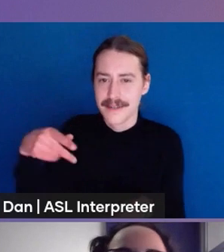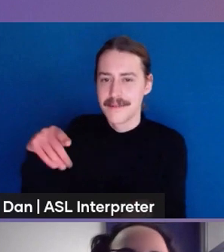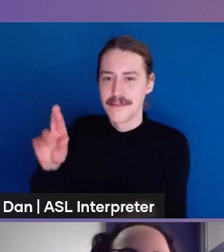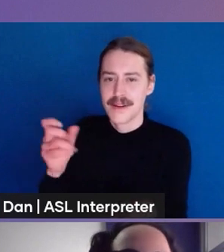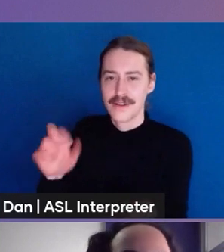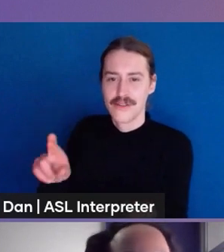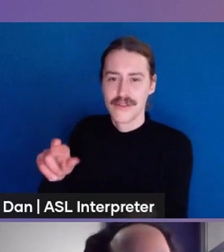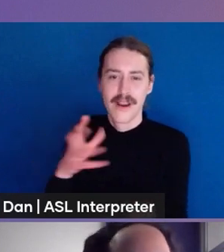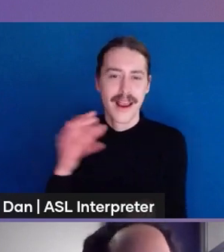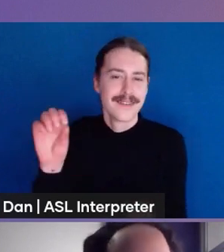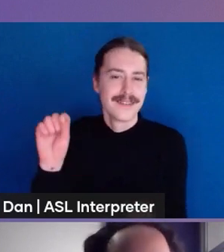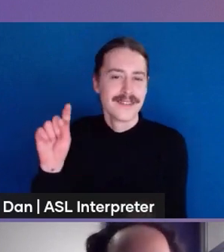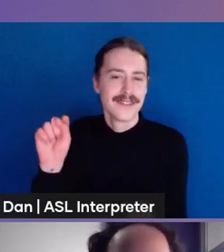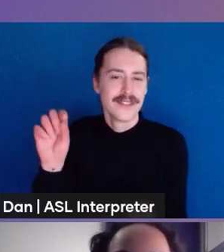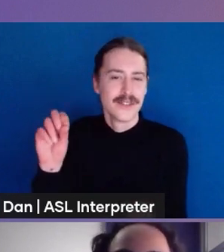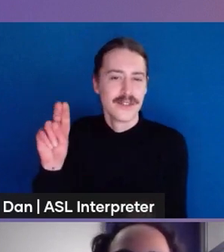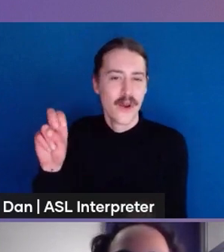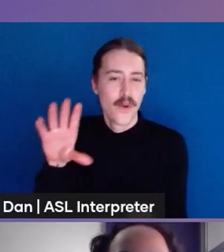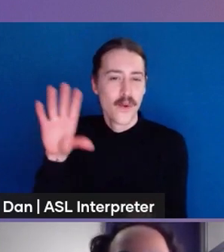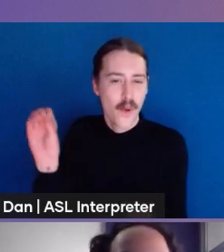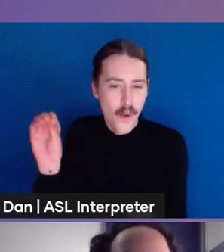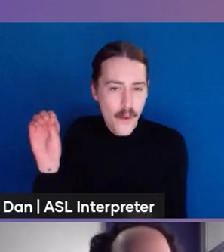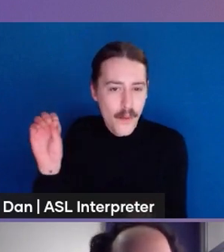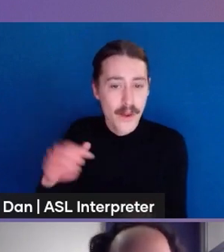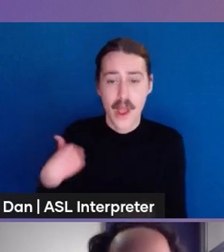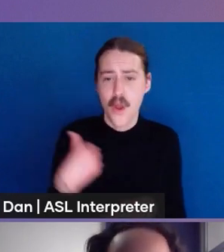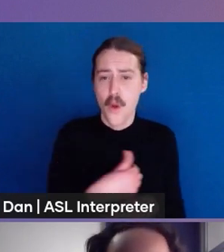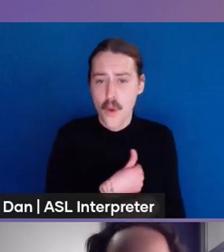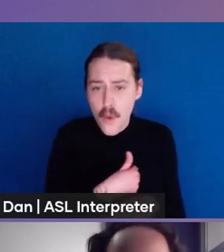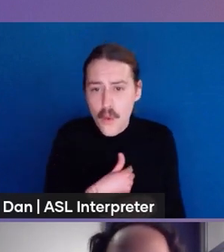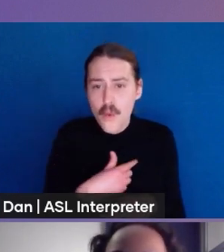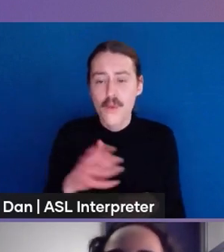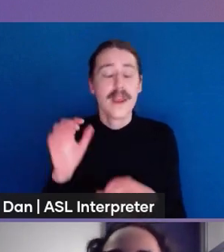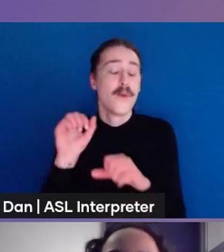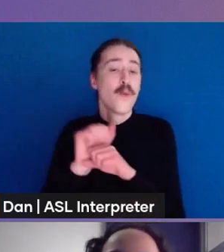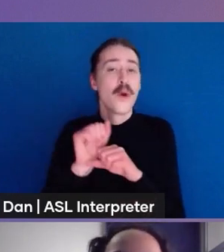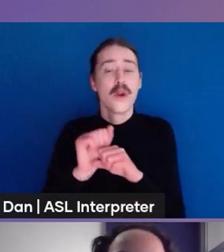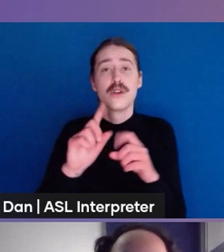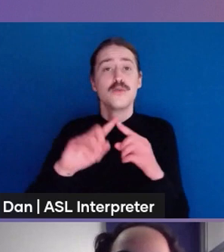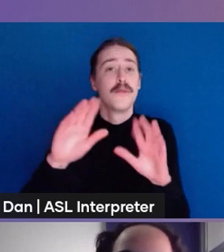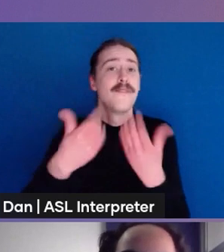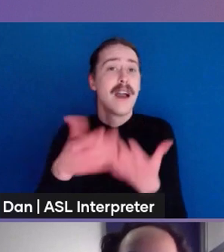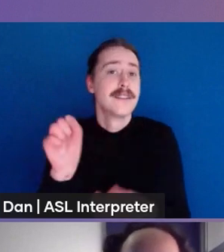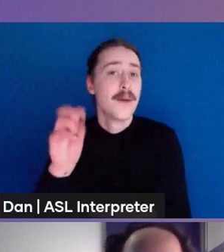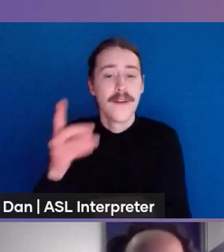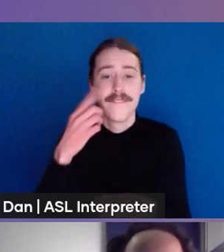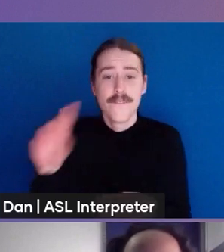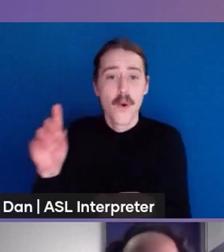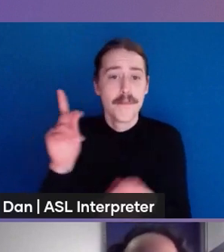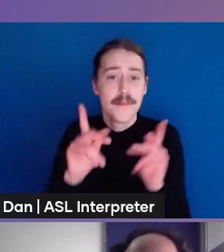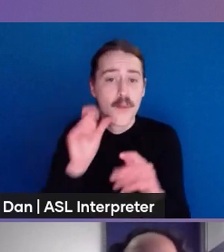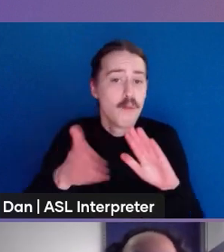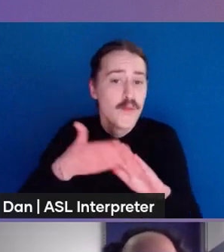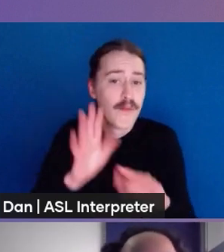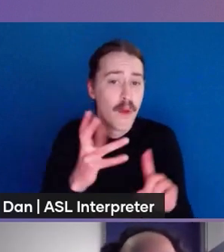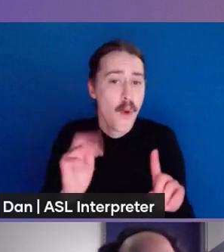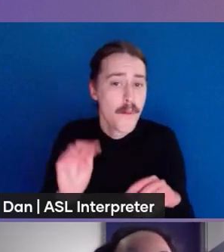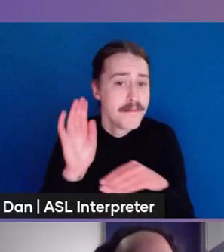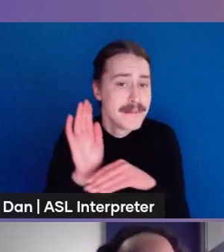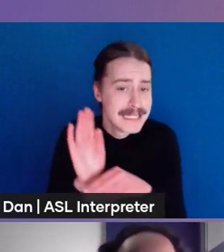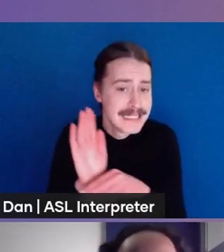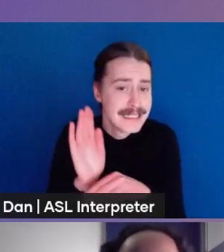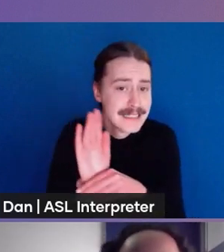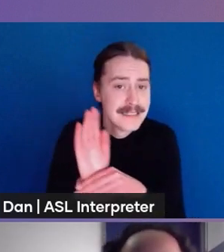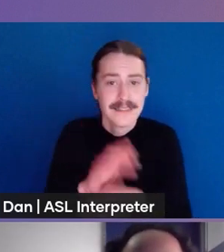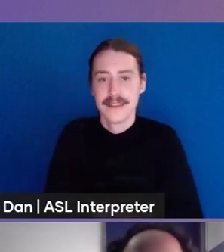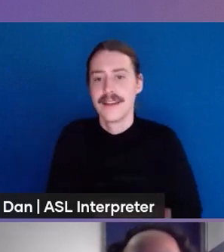biggest Brazilian company specializes in solutions for entrepreneurs I'm part of the AWS Community Builder program has a